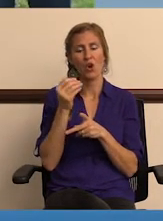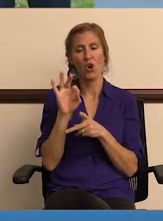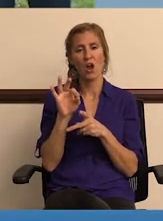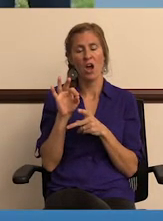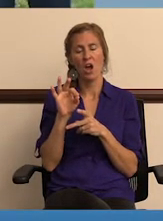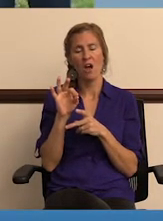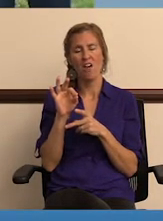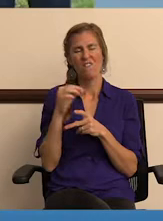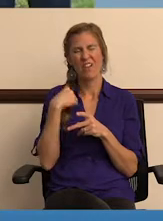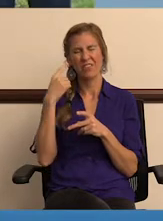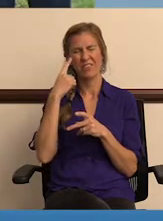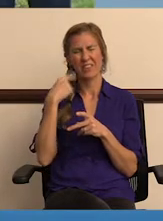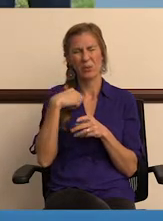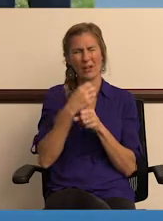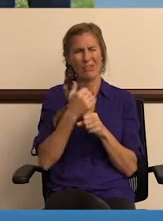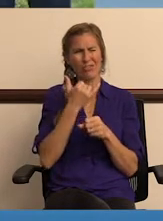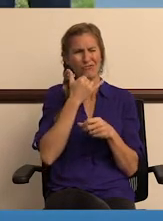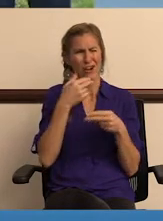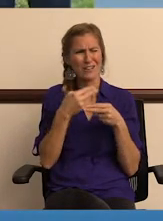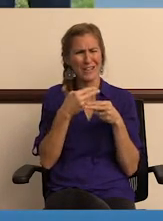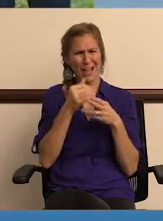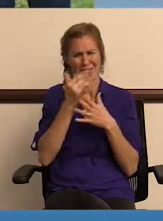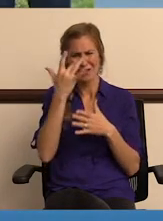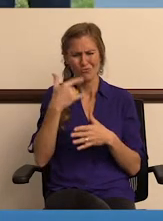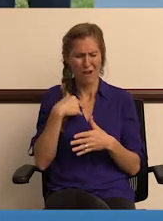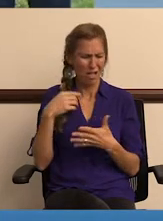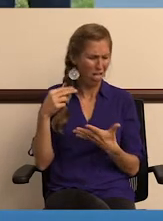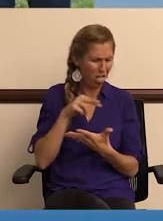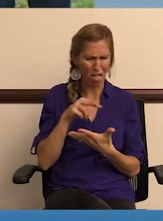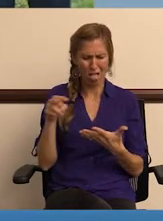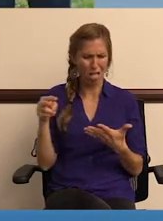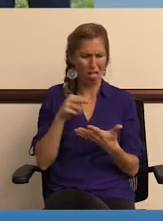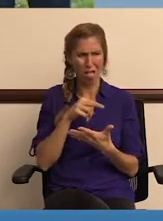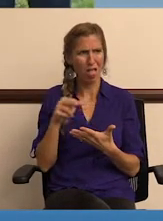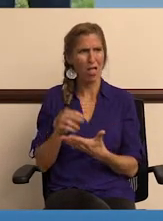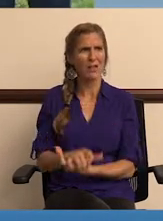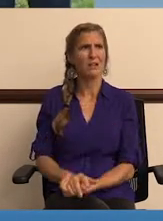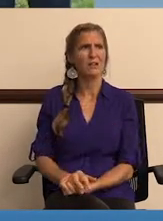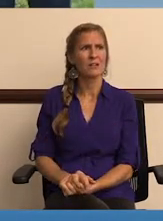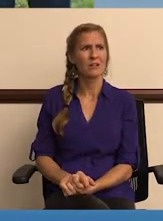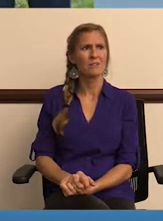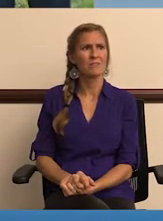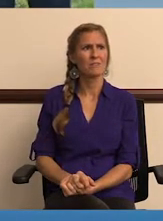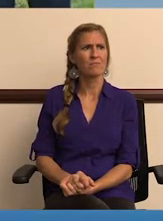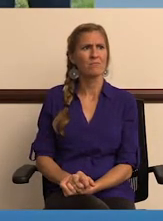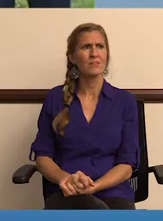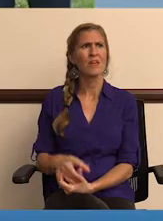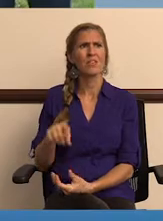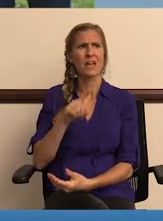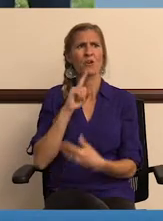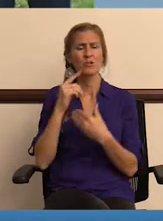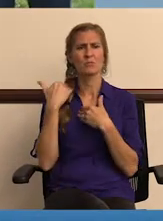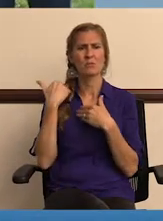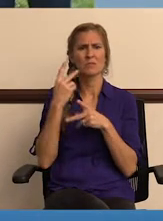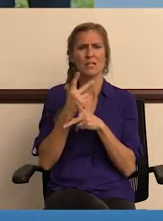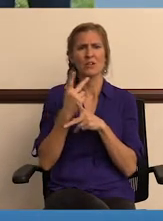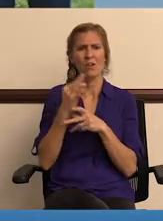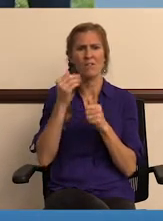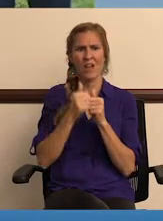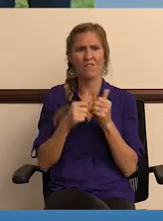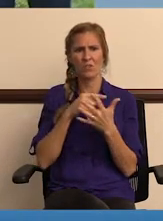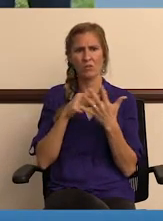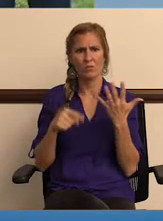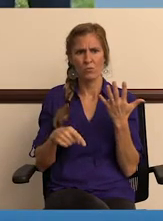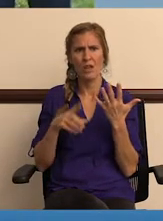I think we got the wrong slide. That's why I keep going back and forth. So they are responsible for